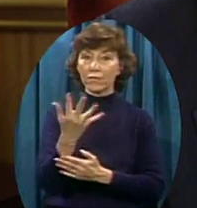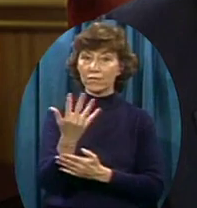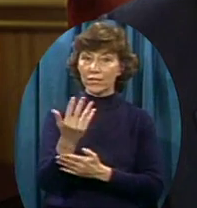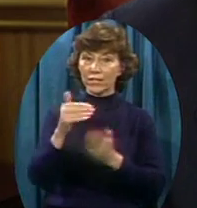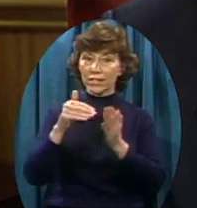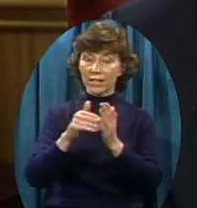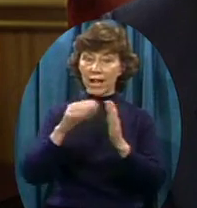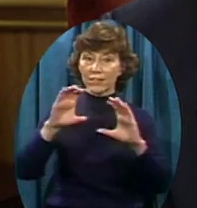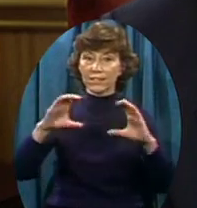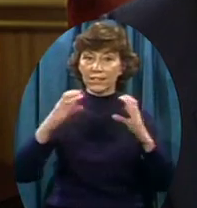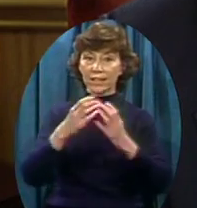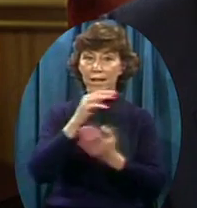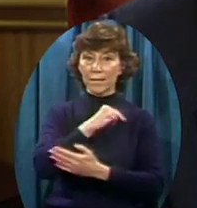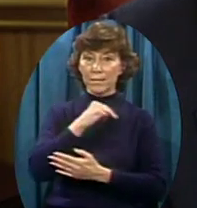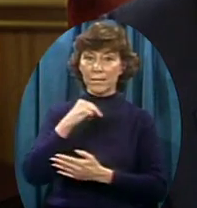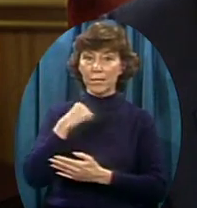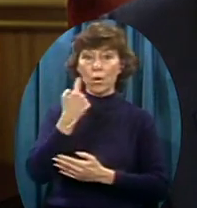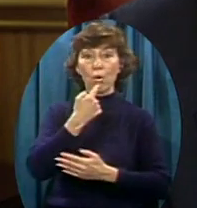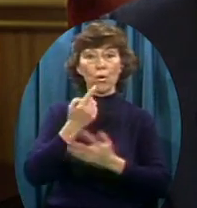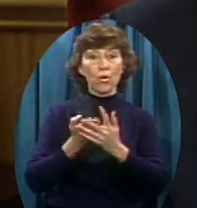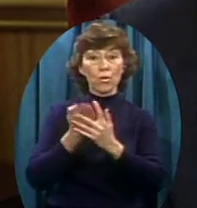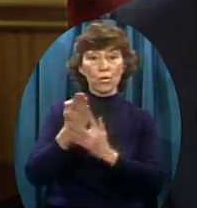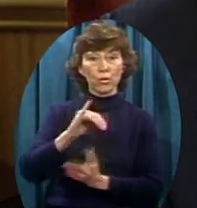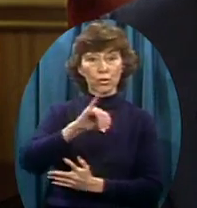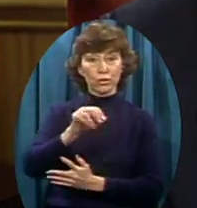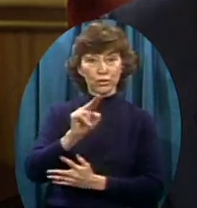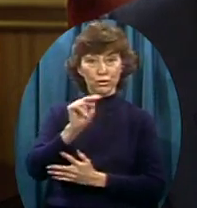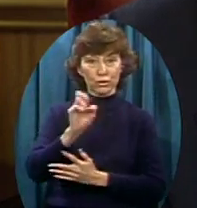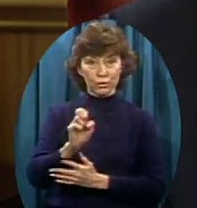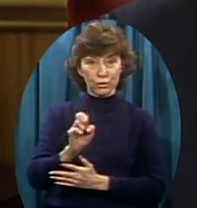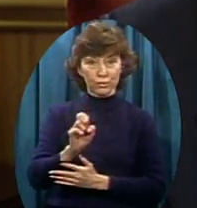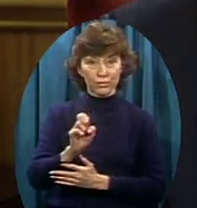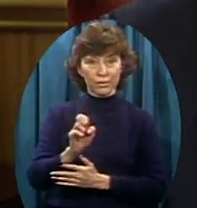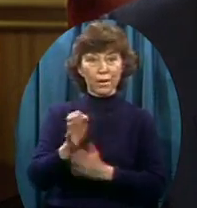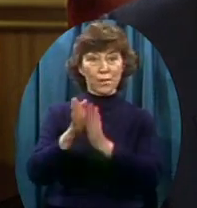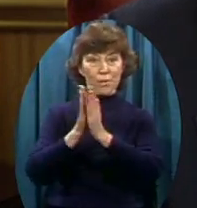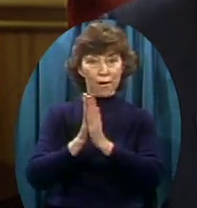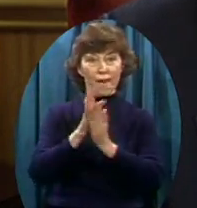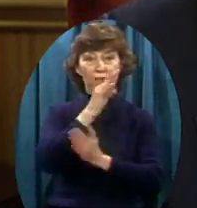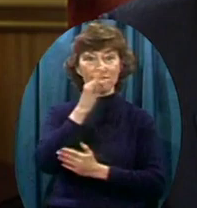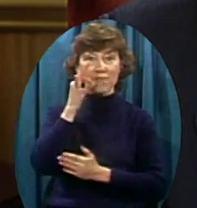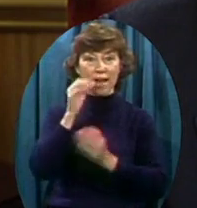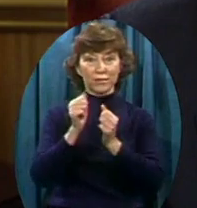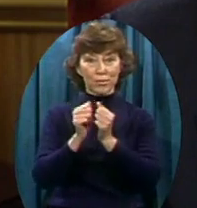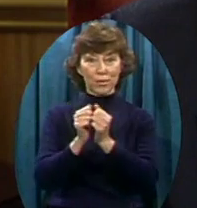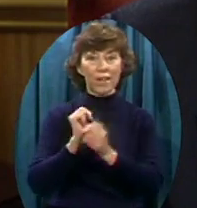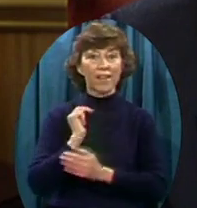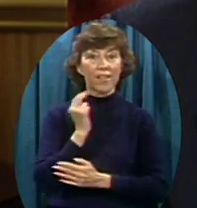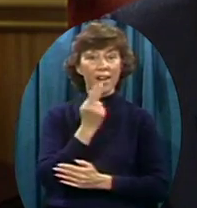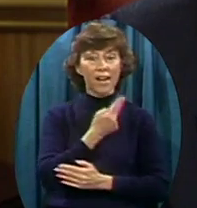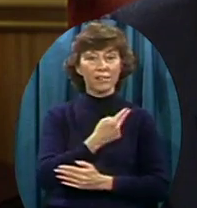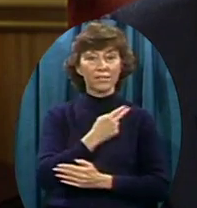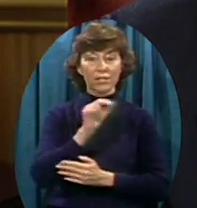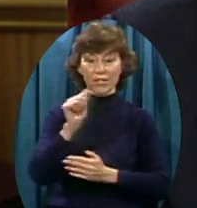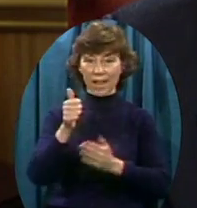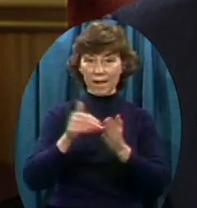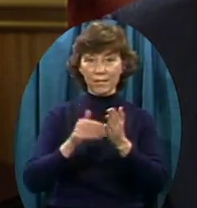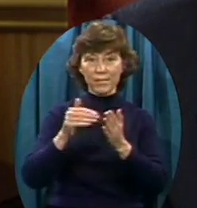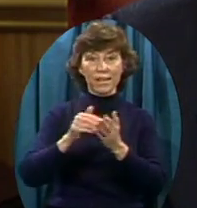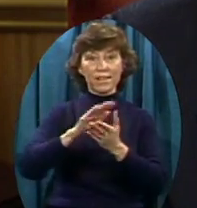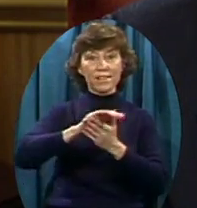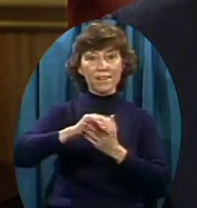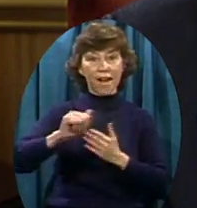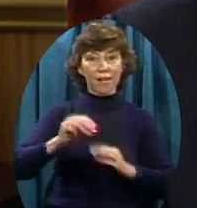who during the month of June, as we prayed and fasted for a $10 million miracle, you sacrificed. Many of you